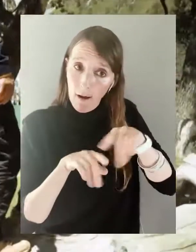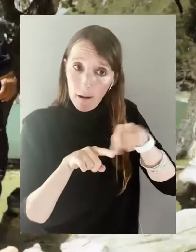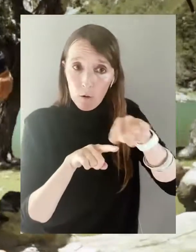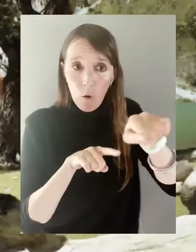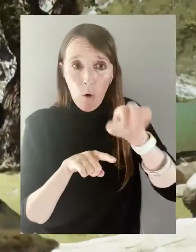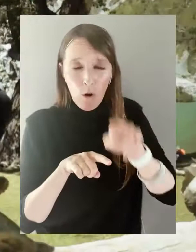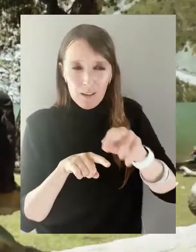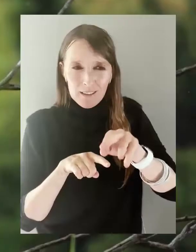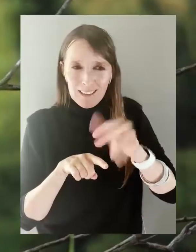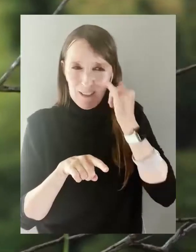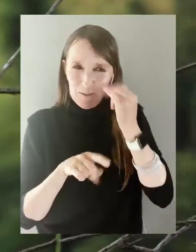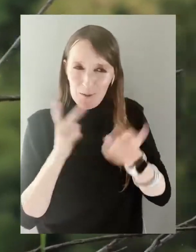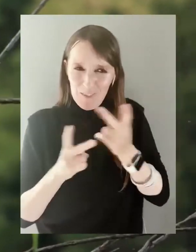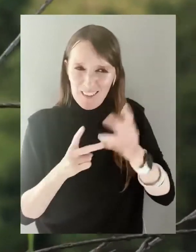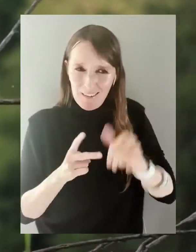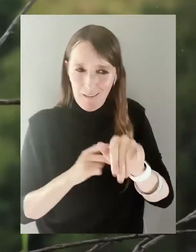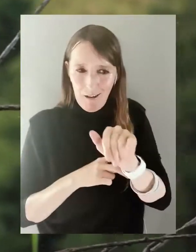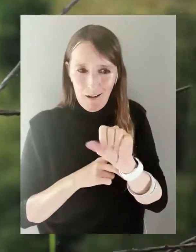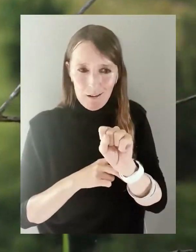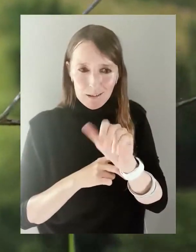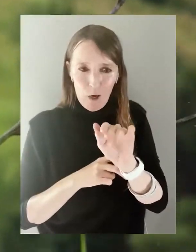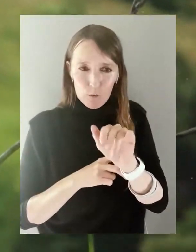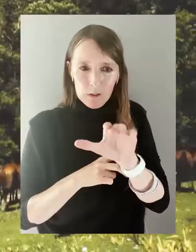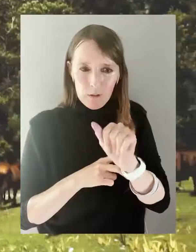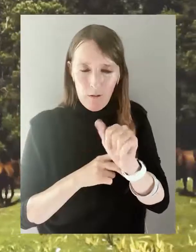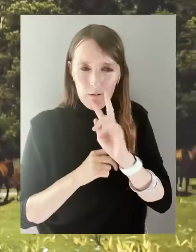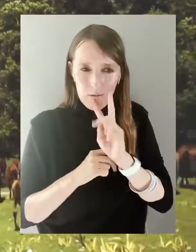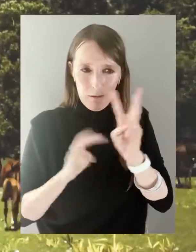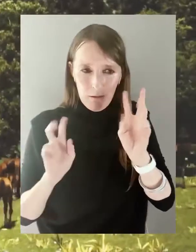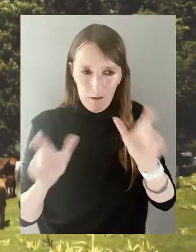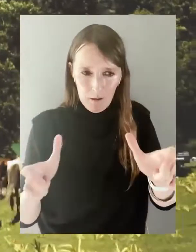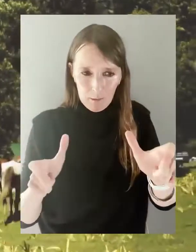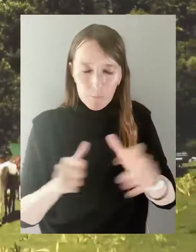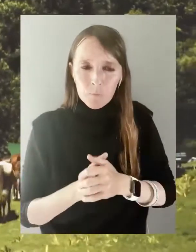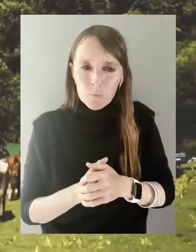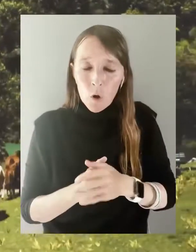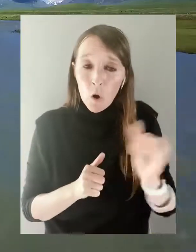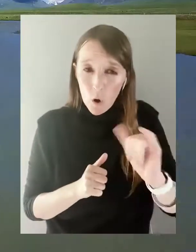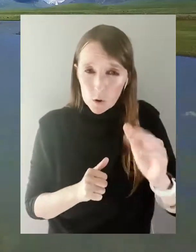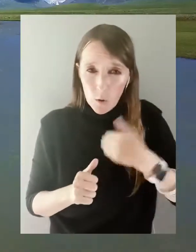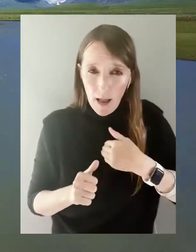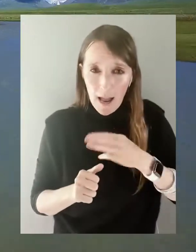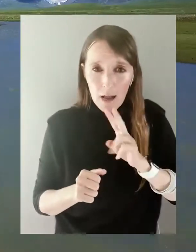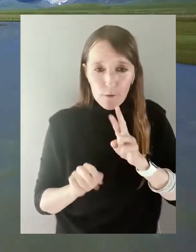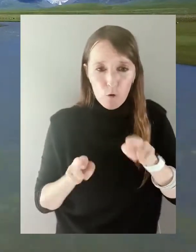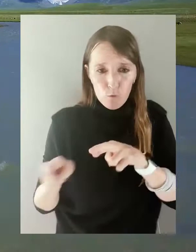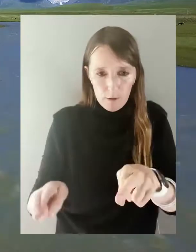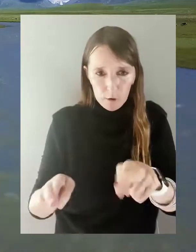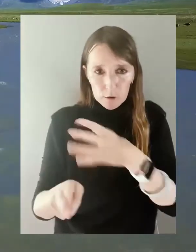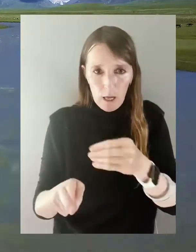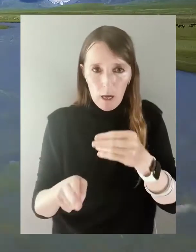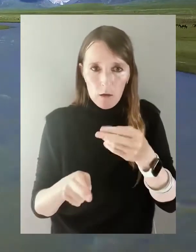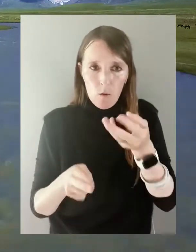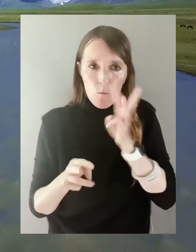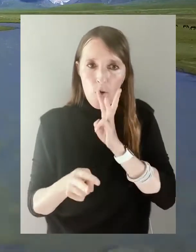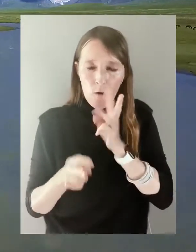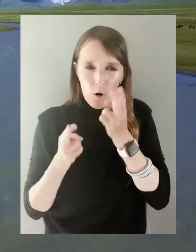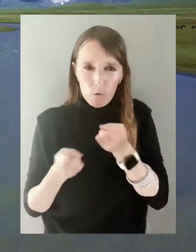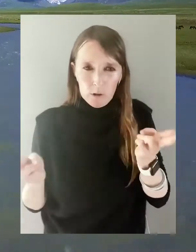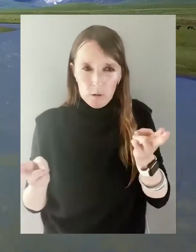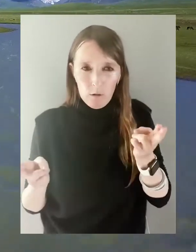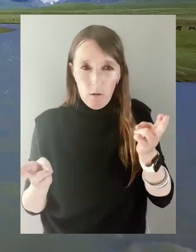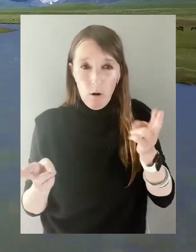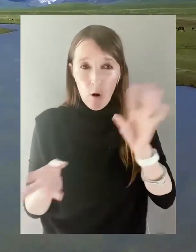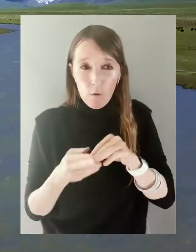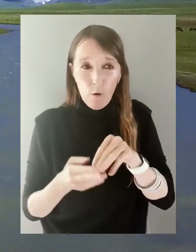options of hiking and trekking in the area during your tours near Sarichilek. Besides, Kyrgyzstan is rich in rivers